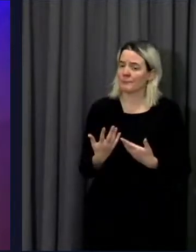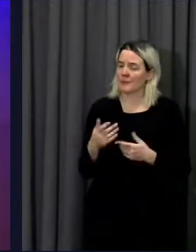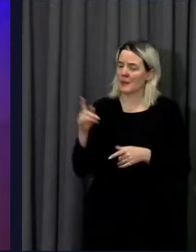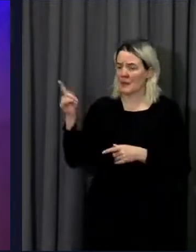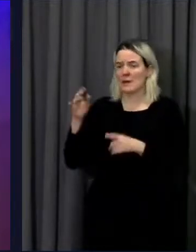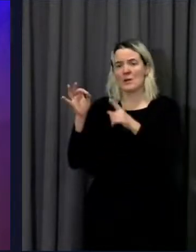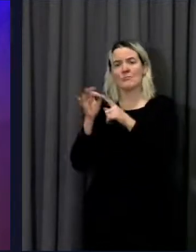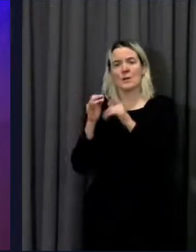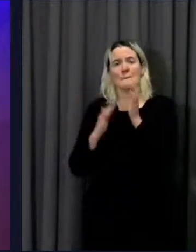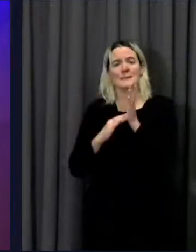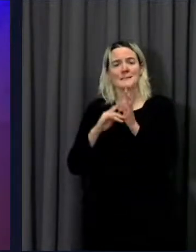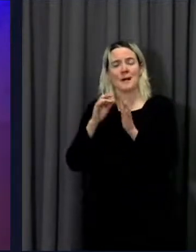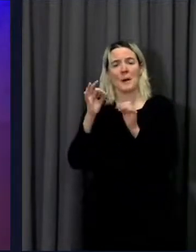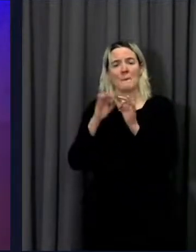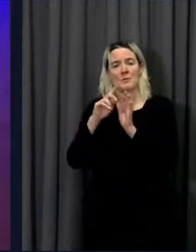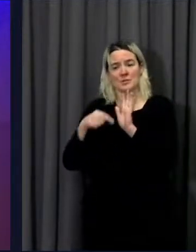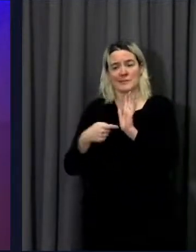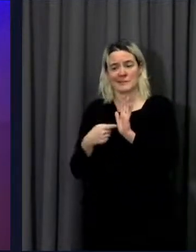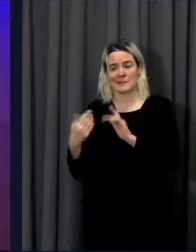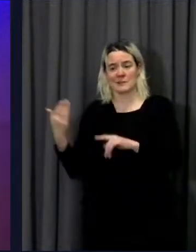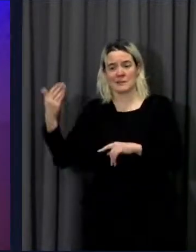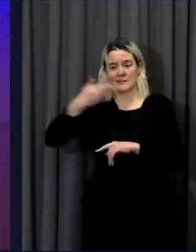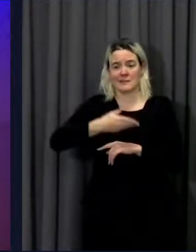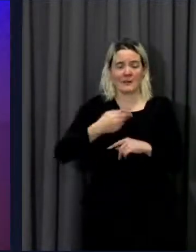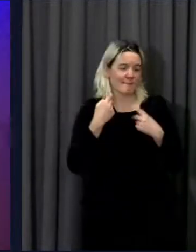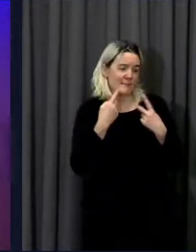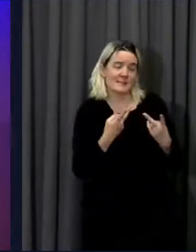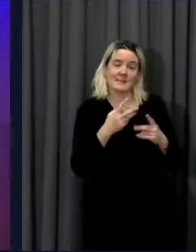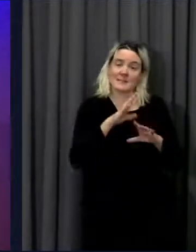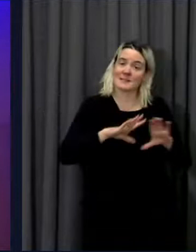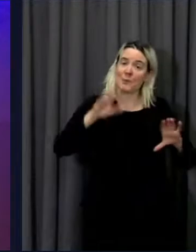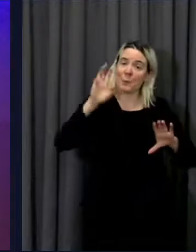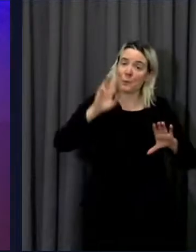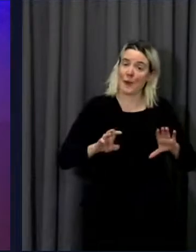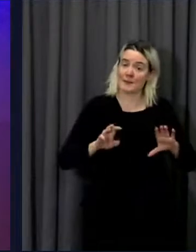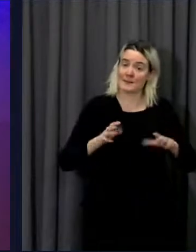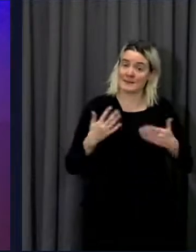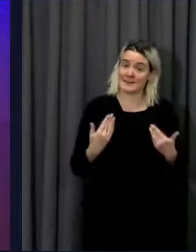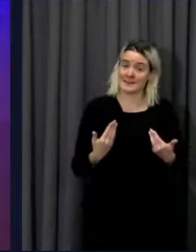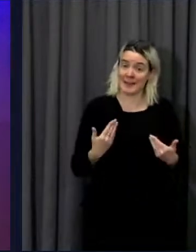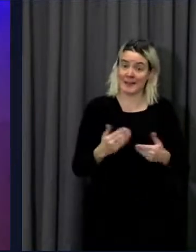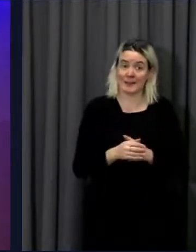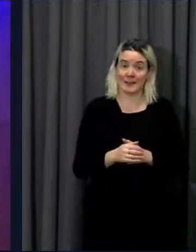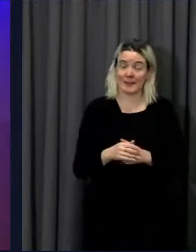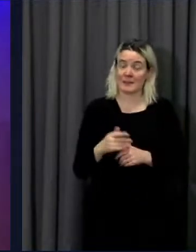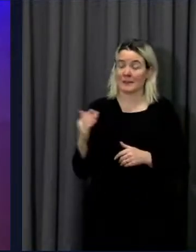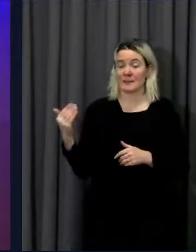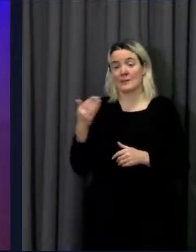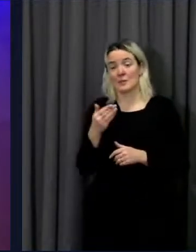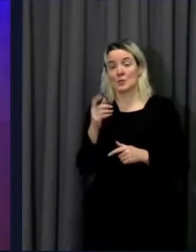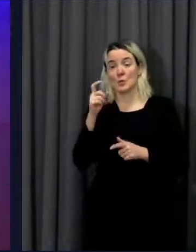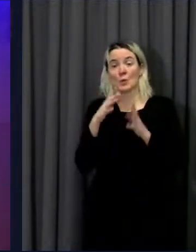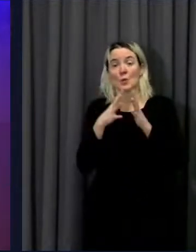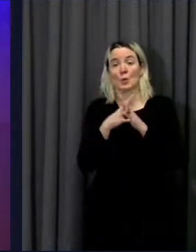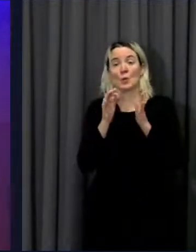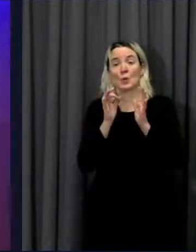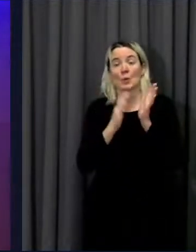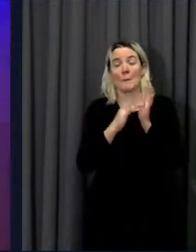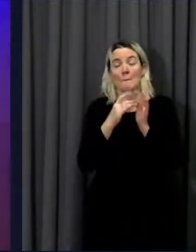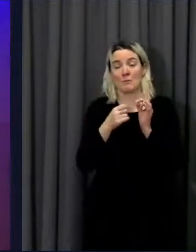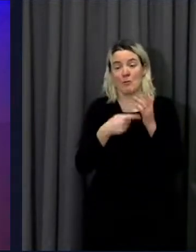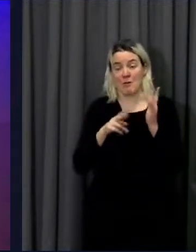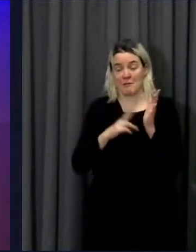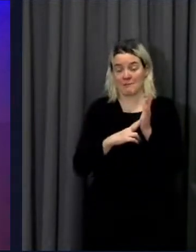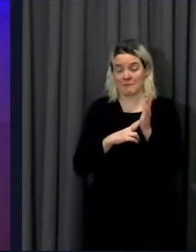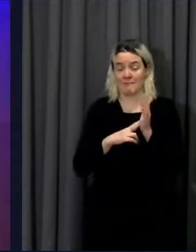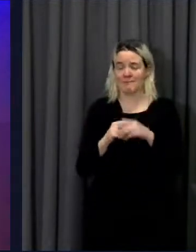this afternoon. He's been visiting a vaccination centre in Cymbran. A few weeks ago when he travelled north of the border to Scotland Nicola Sturgeon made